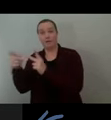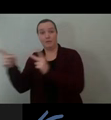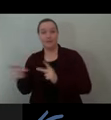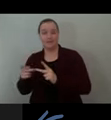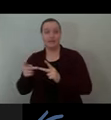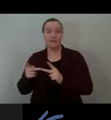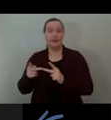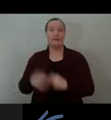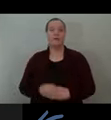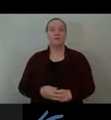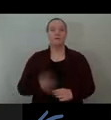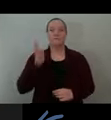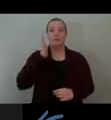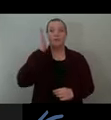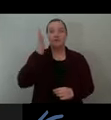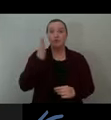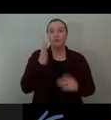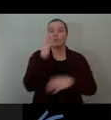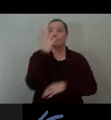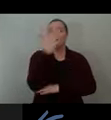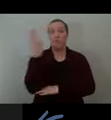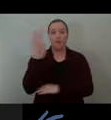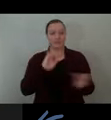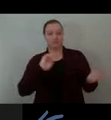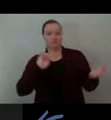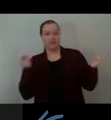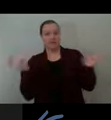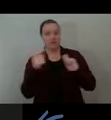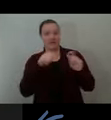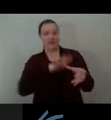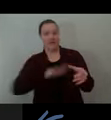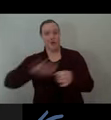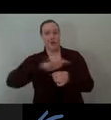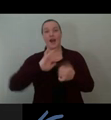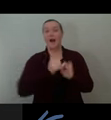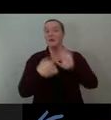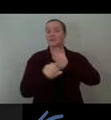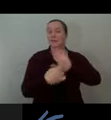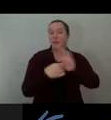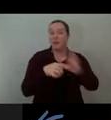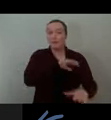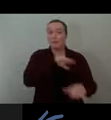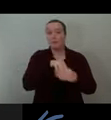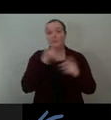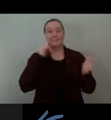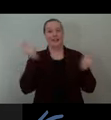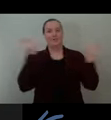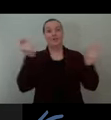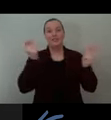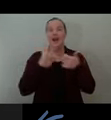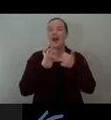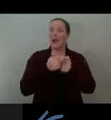Future forest will transform this place by demonstration, participation and celebration by planting